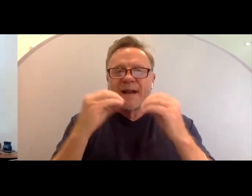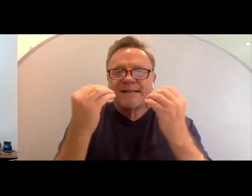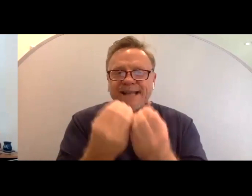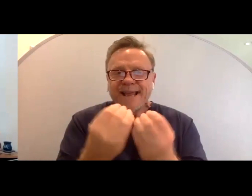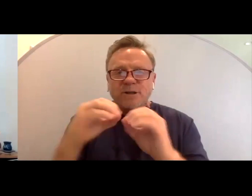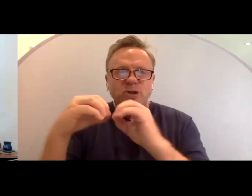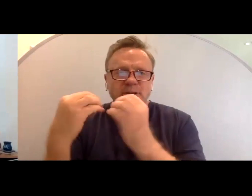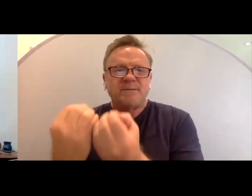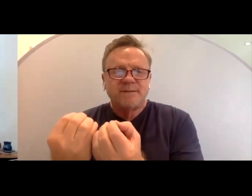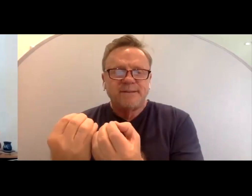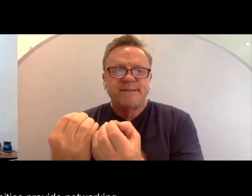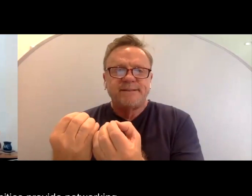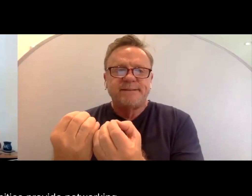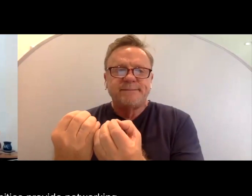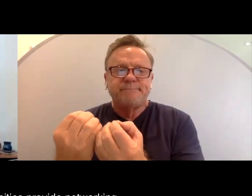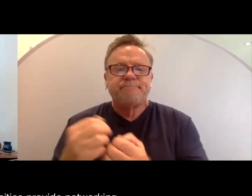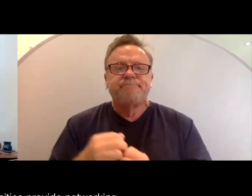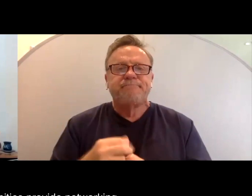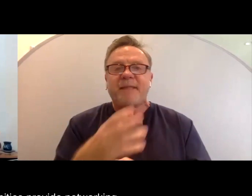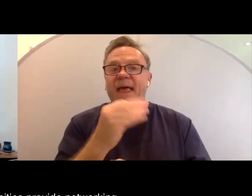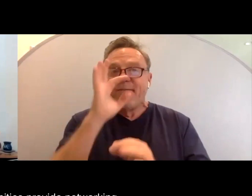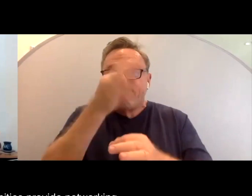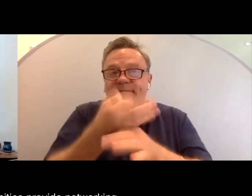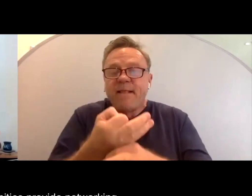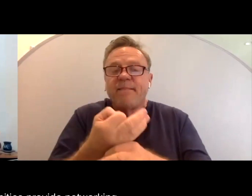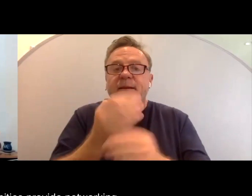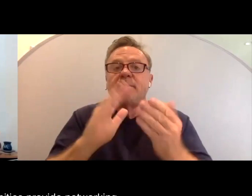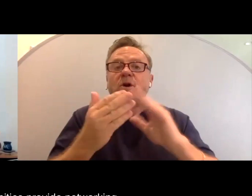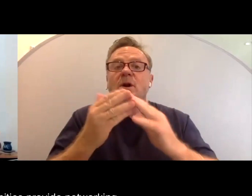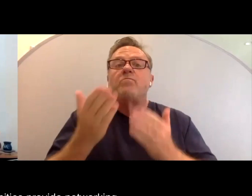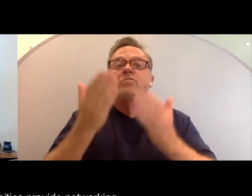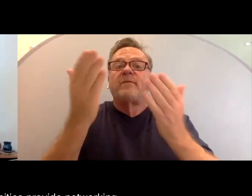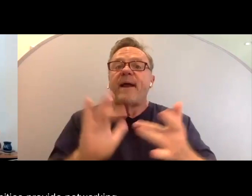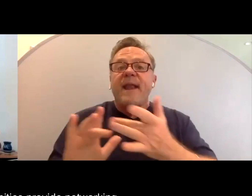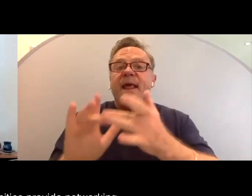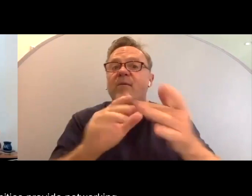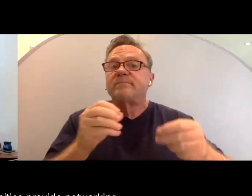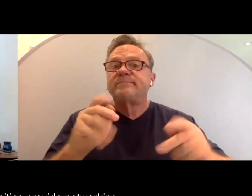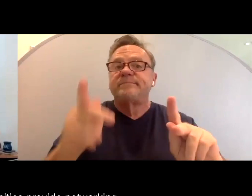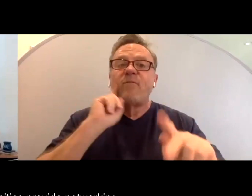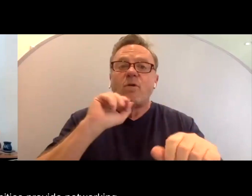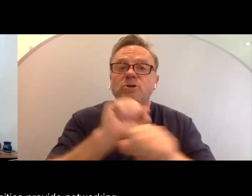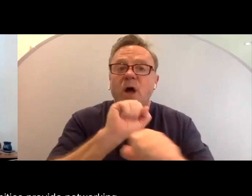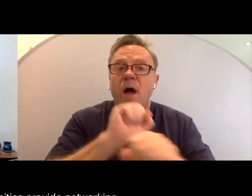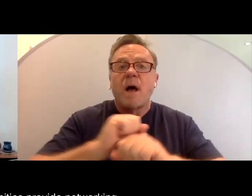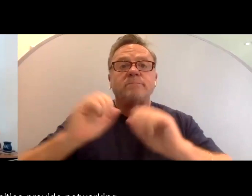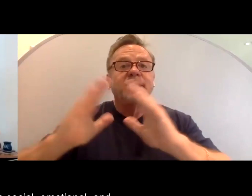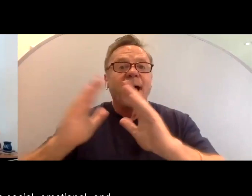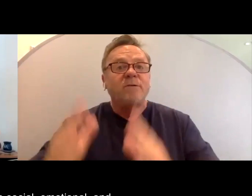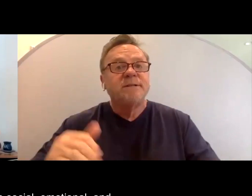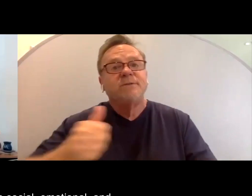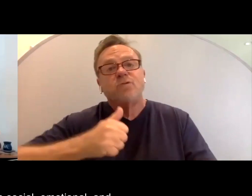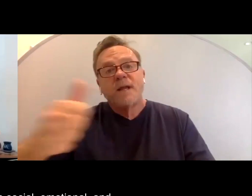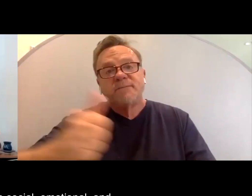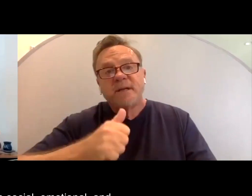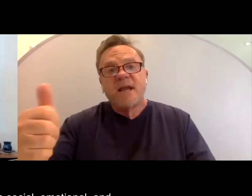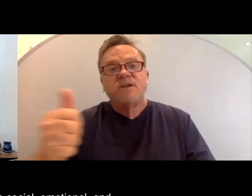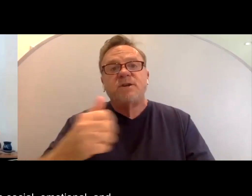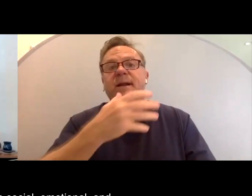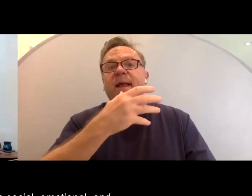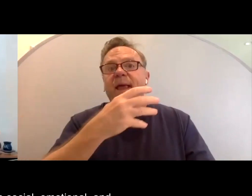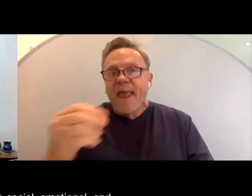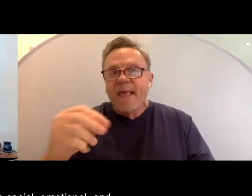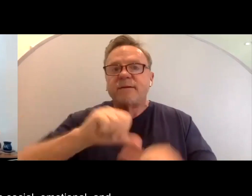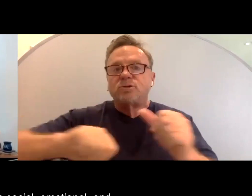and faith communities provide networking opportunities for jobs, housing, and transportation, in addition to the